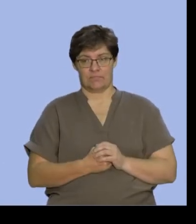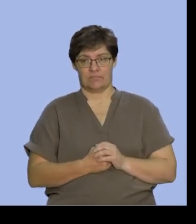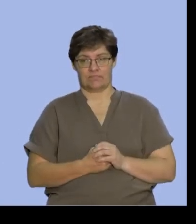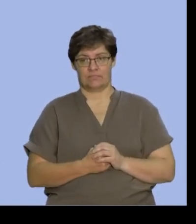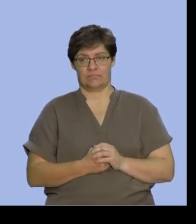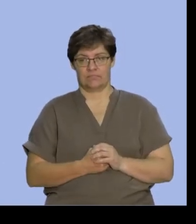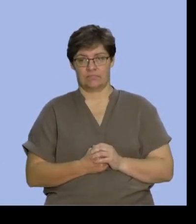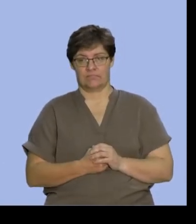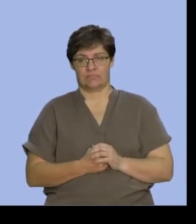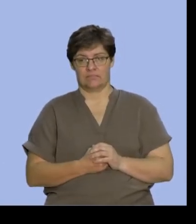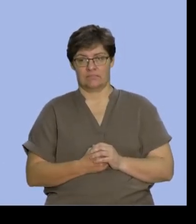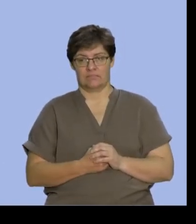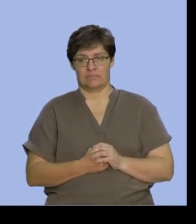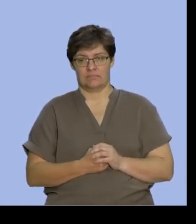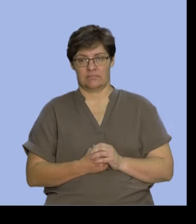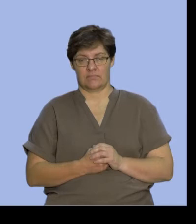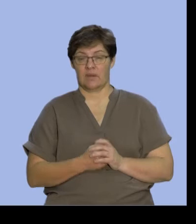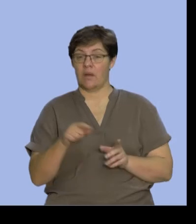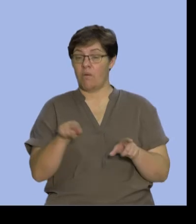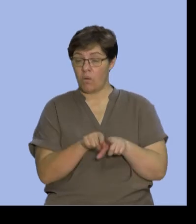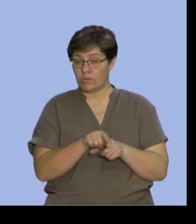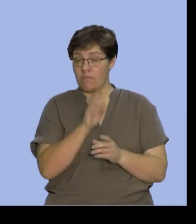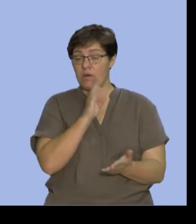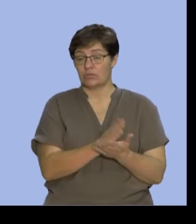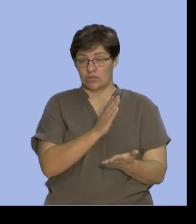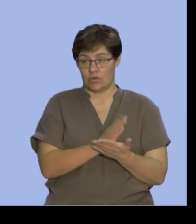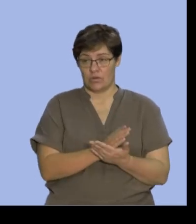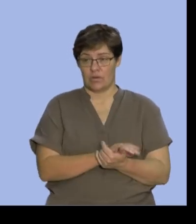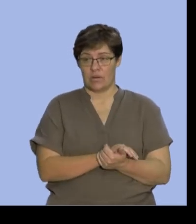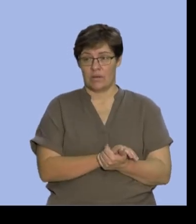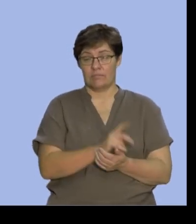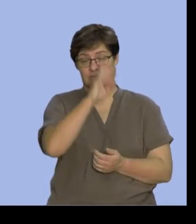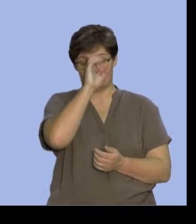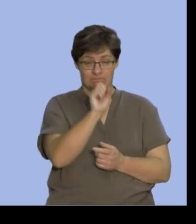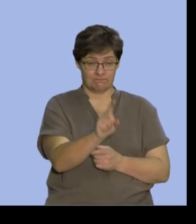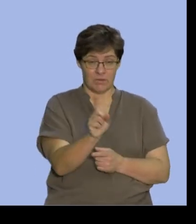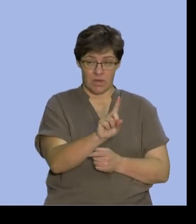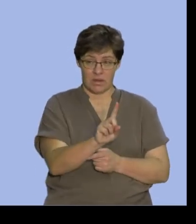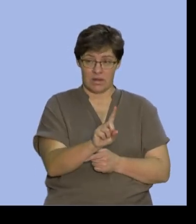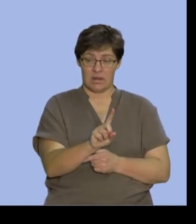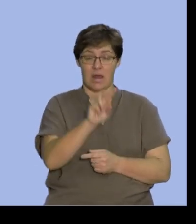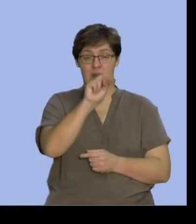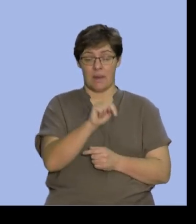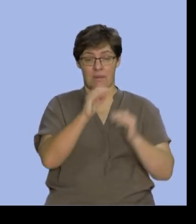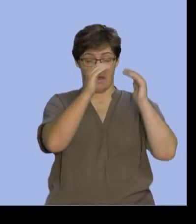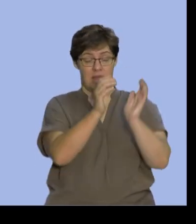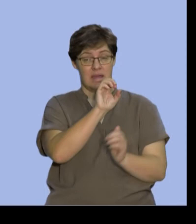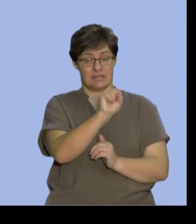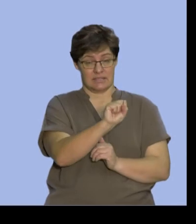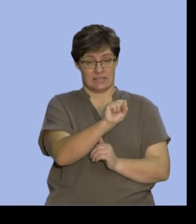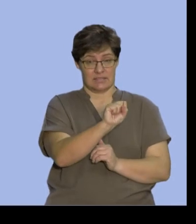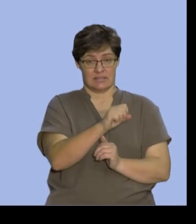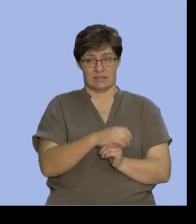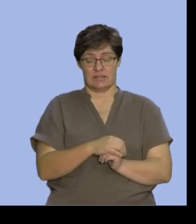need to make sure that I also have is that I recognize that the number in the sample space is 50.